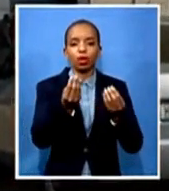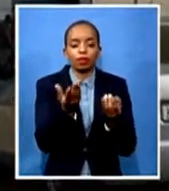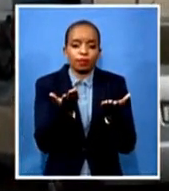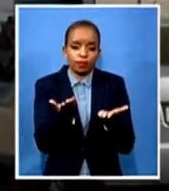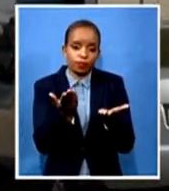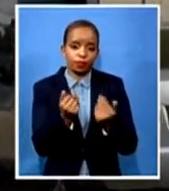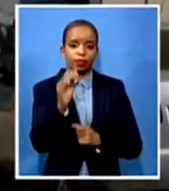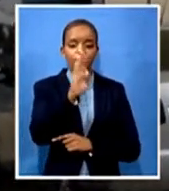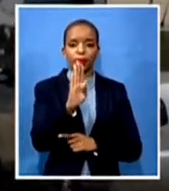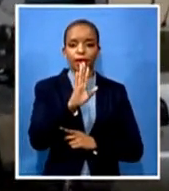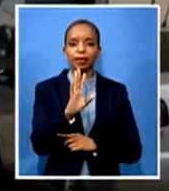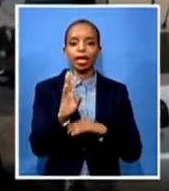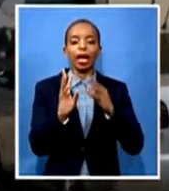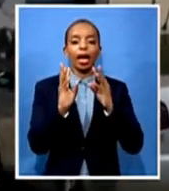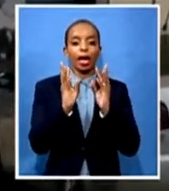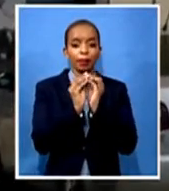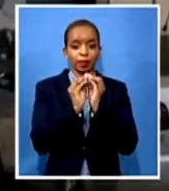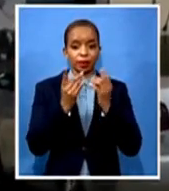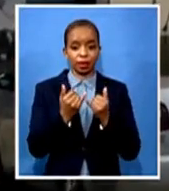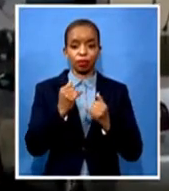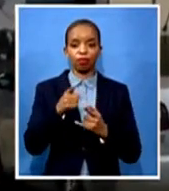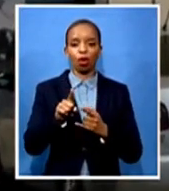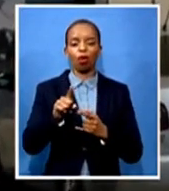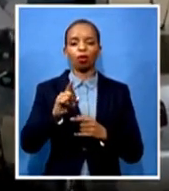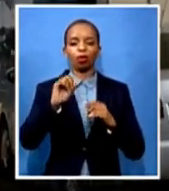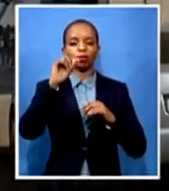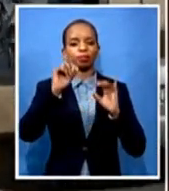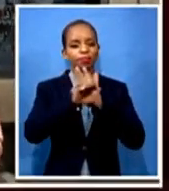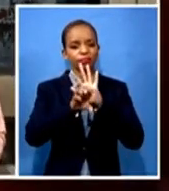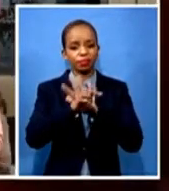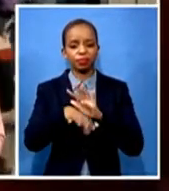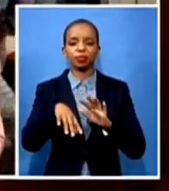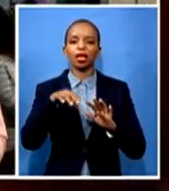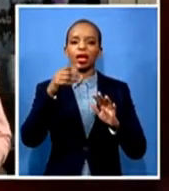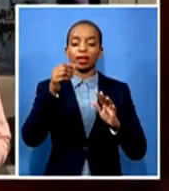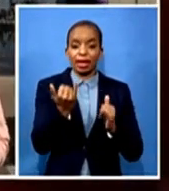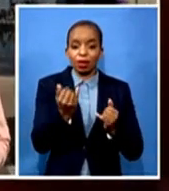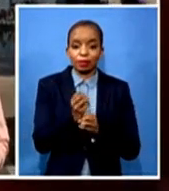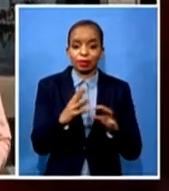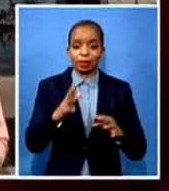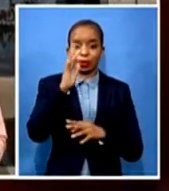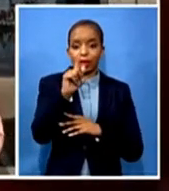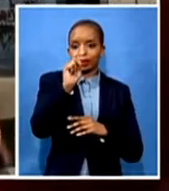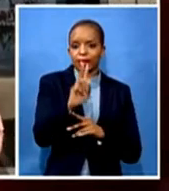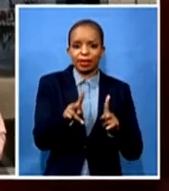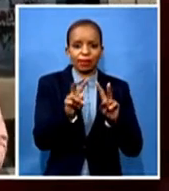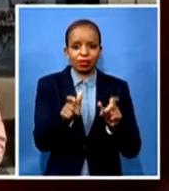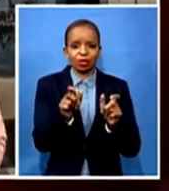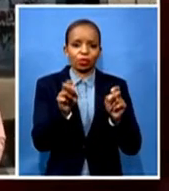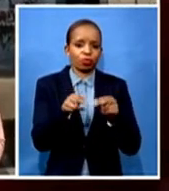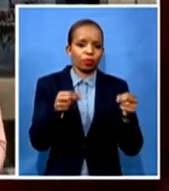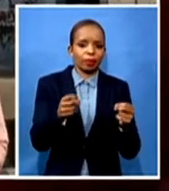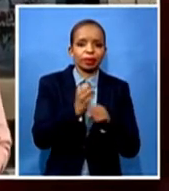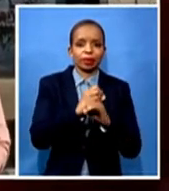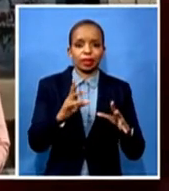now. We need to get inside. The MEC is waiting for us to outline the plans that they have with this Cricket Academy. And as I